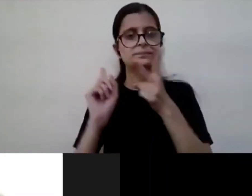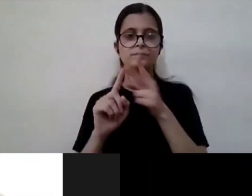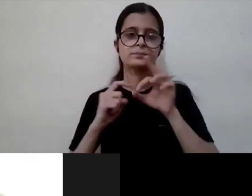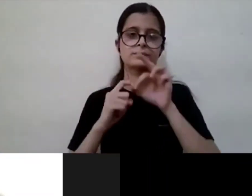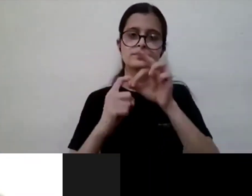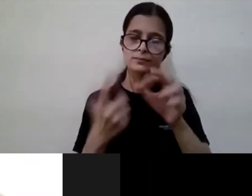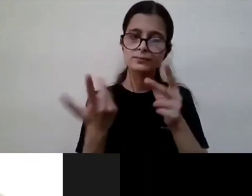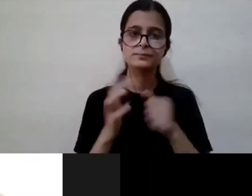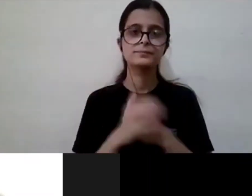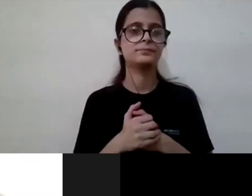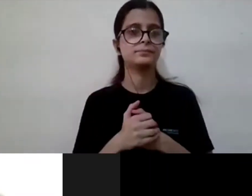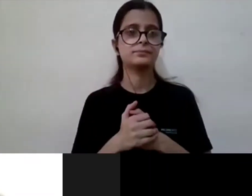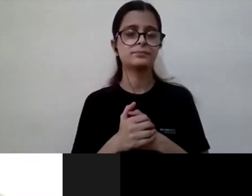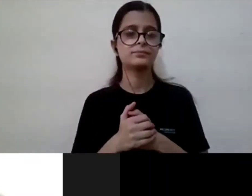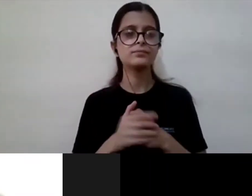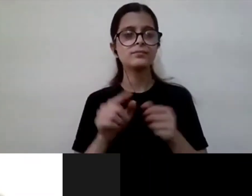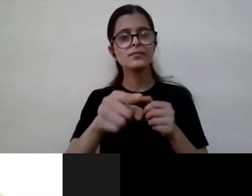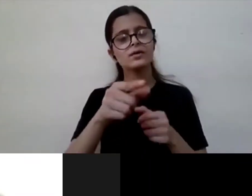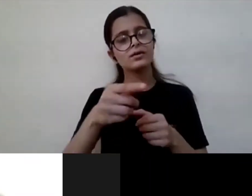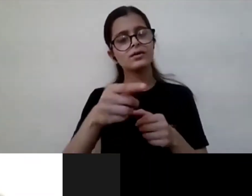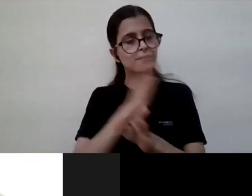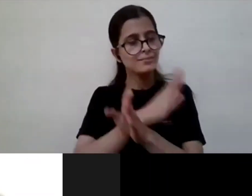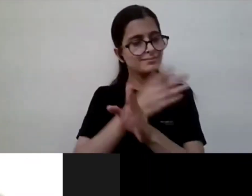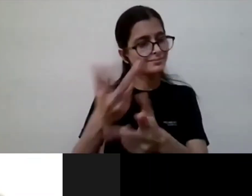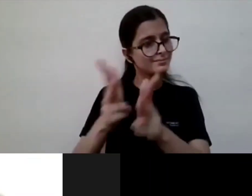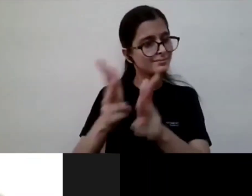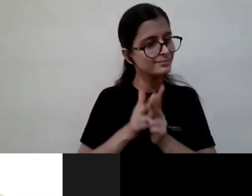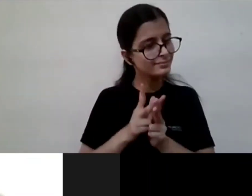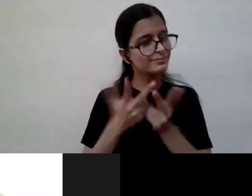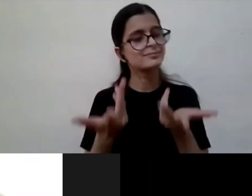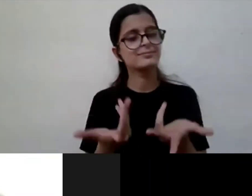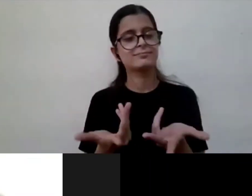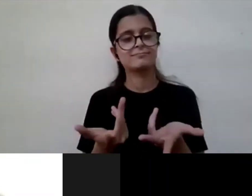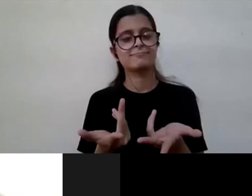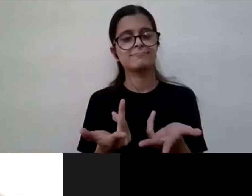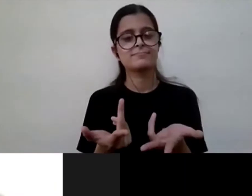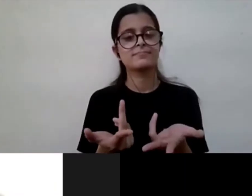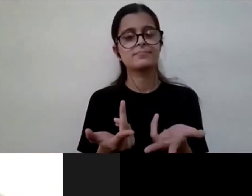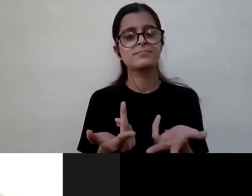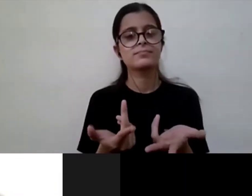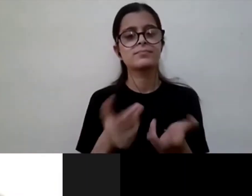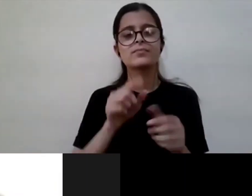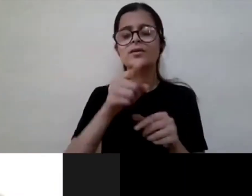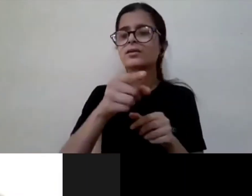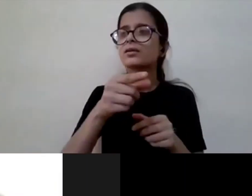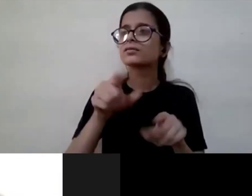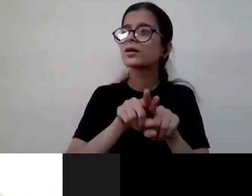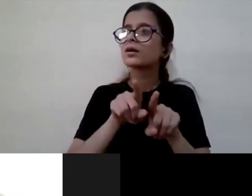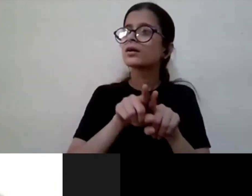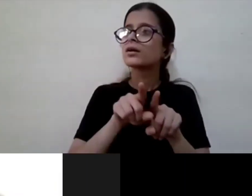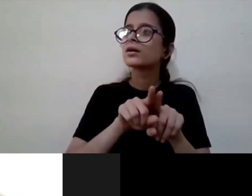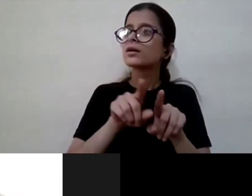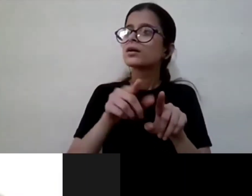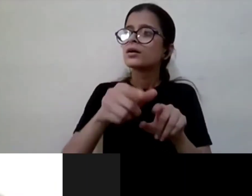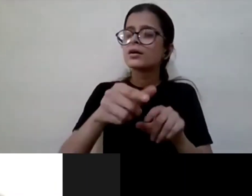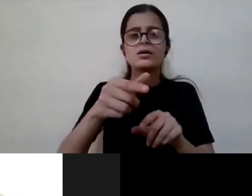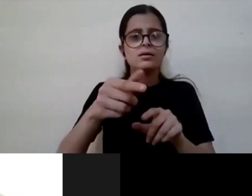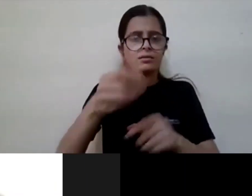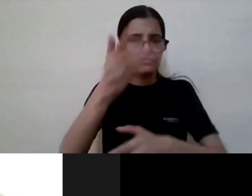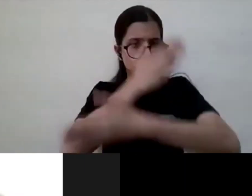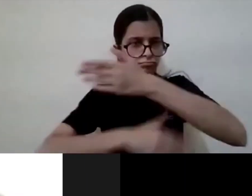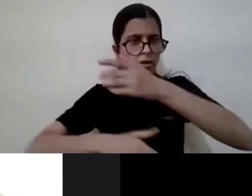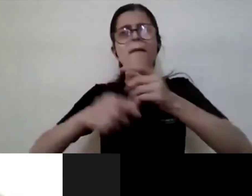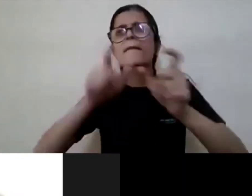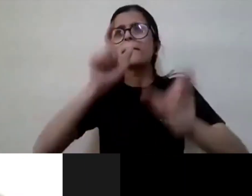you have also told us about the uh you are getting um persons trained in